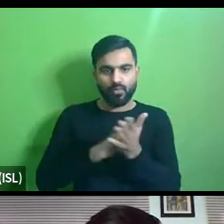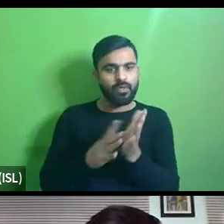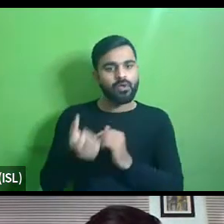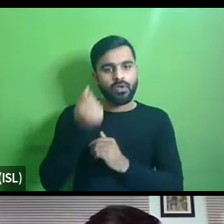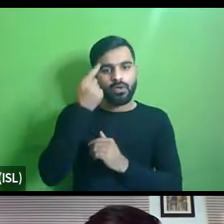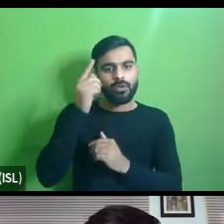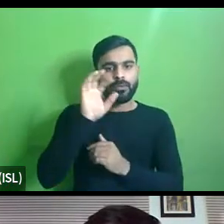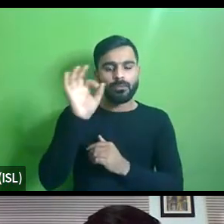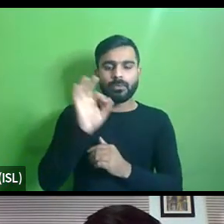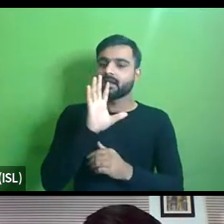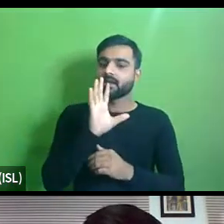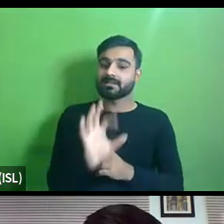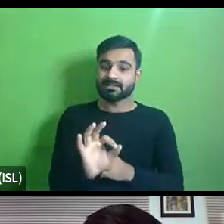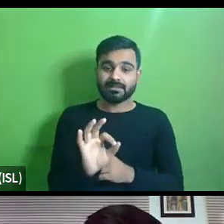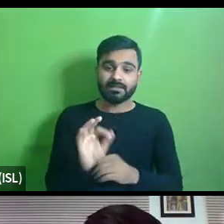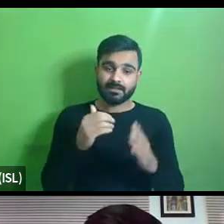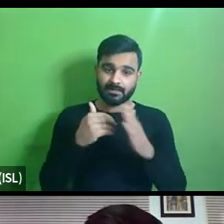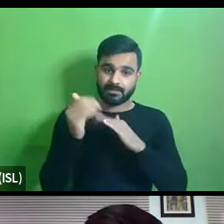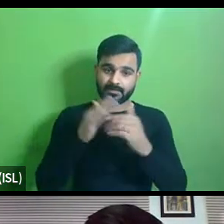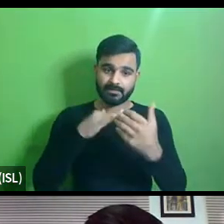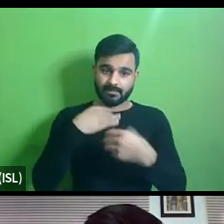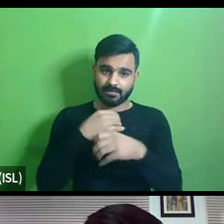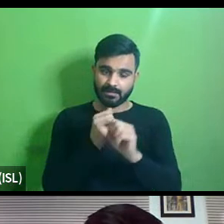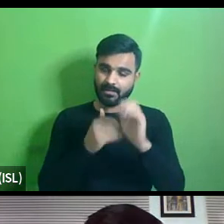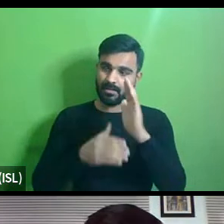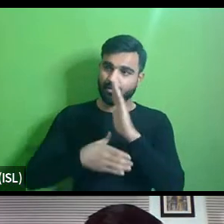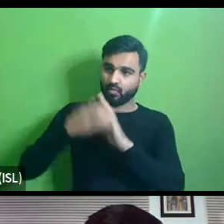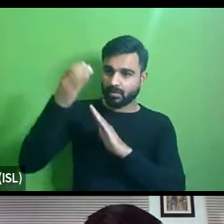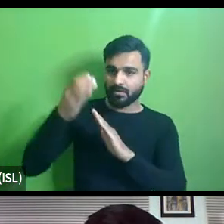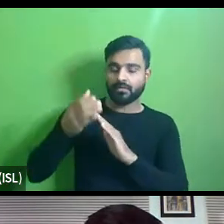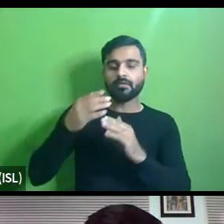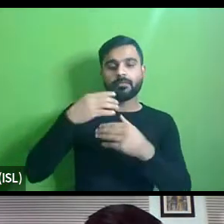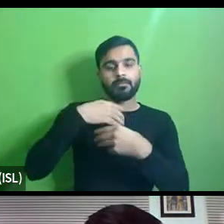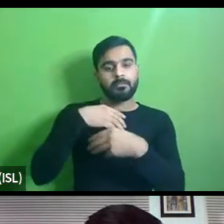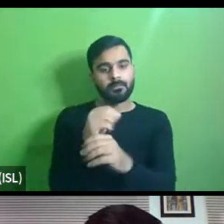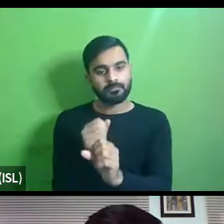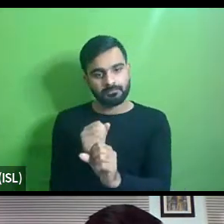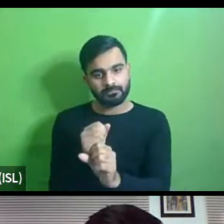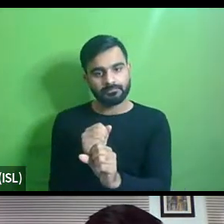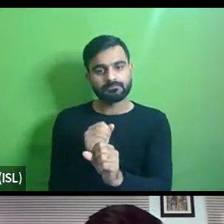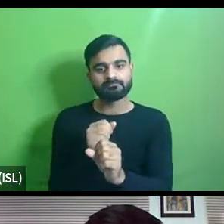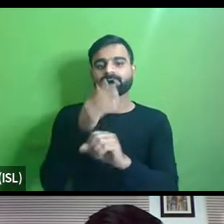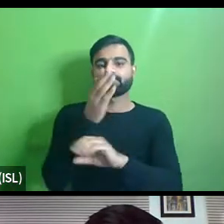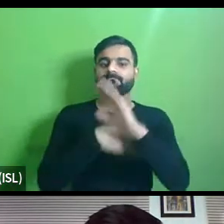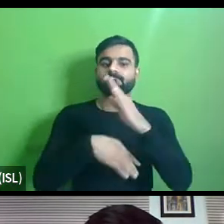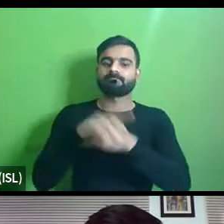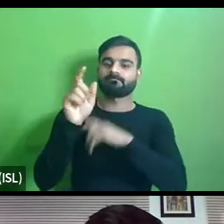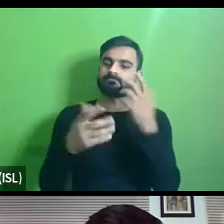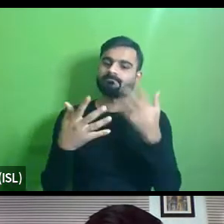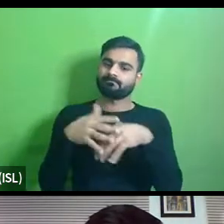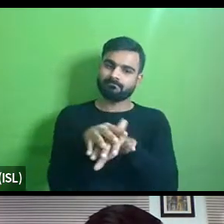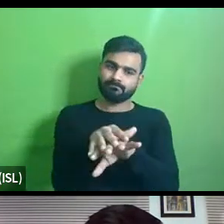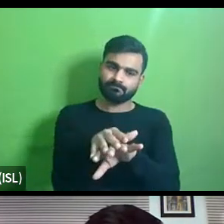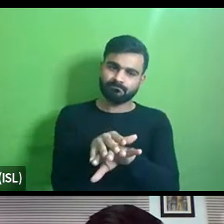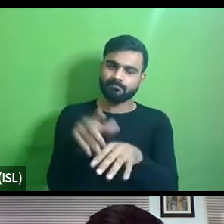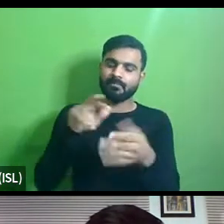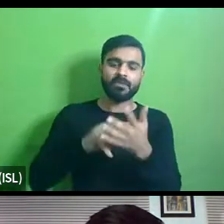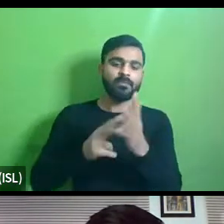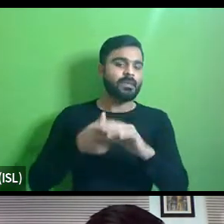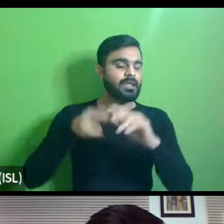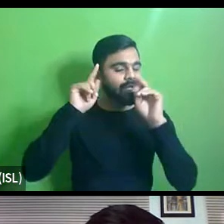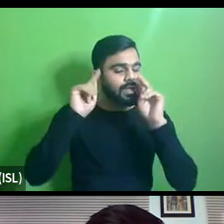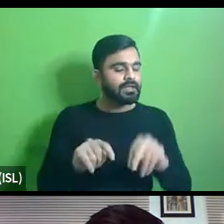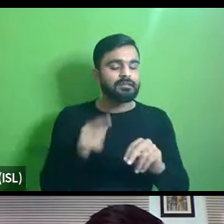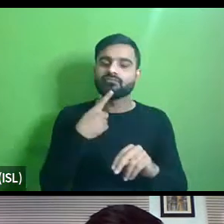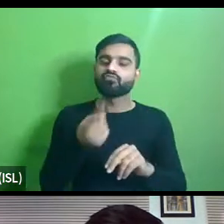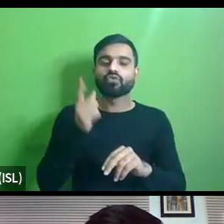that you know such an infrastructure provision is made for uh you know disability inclusion and that it doesn't necessarily mean that